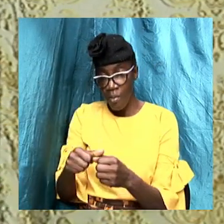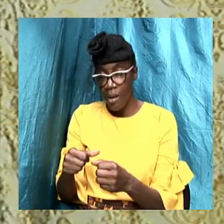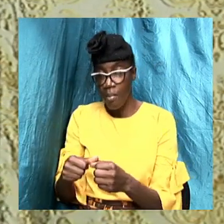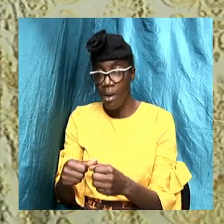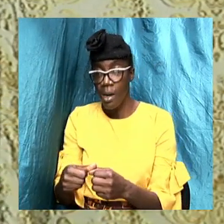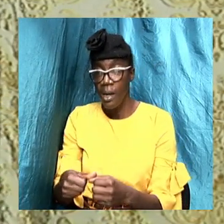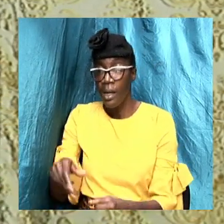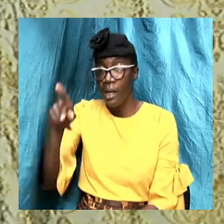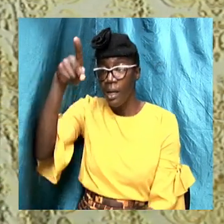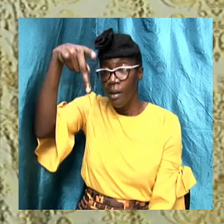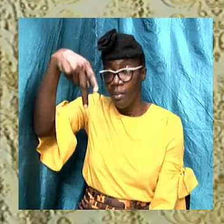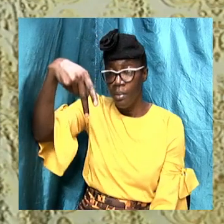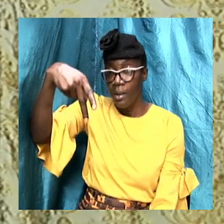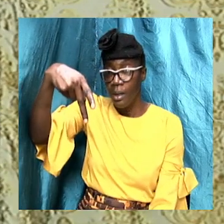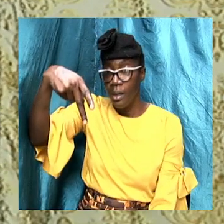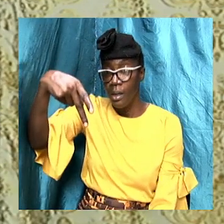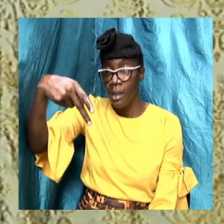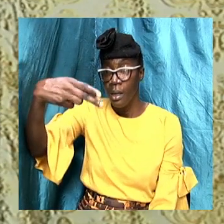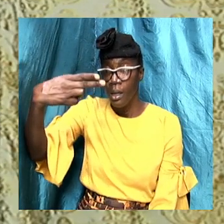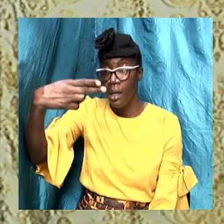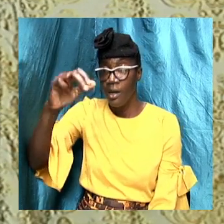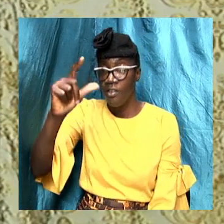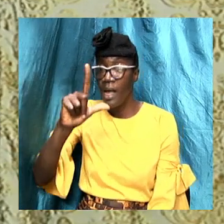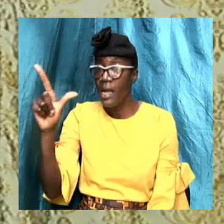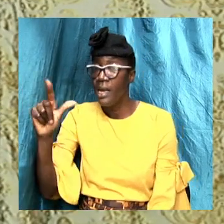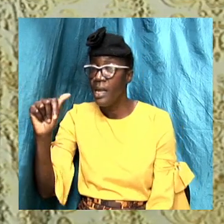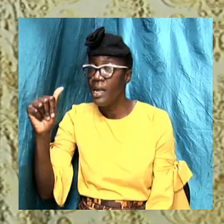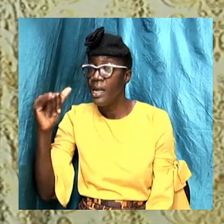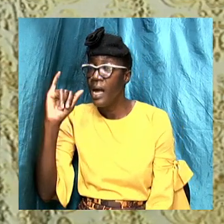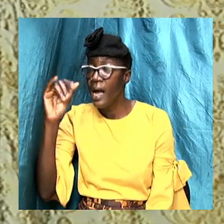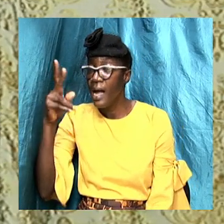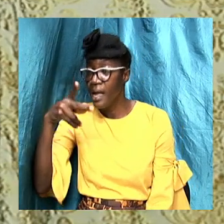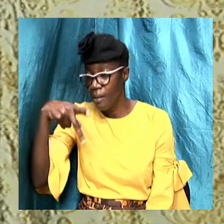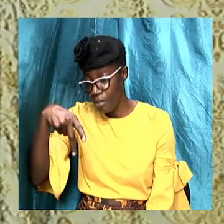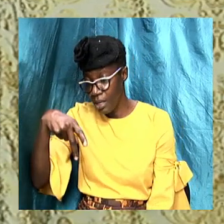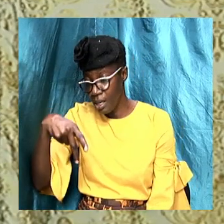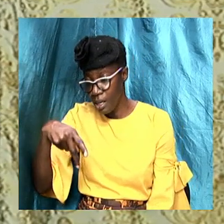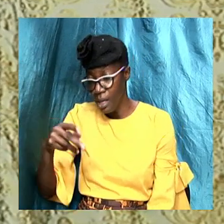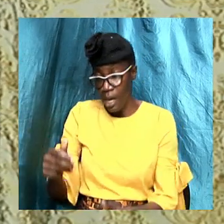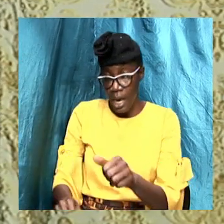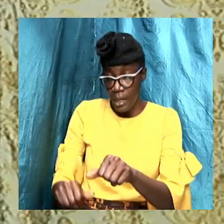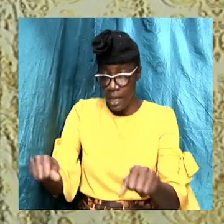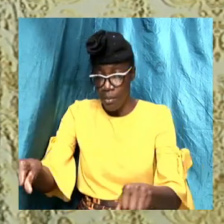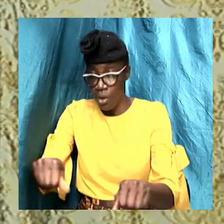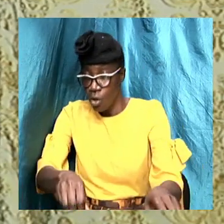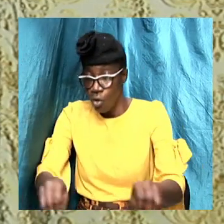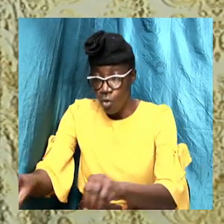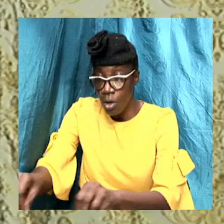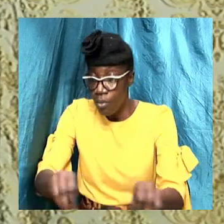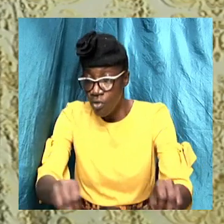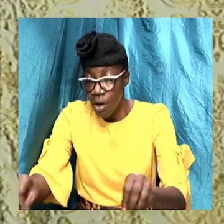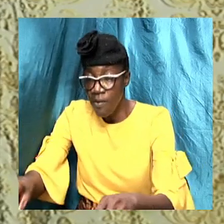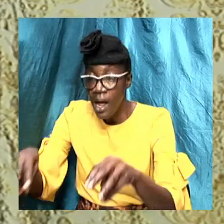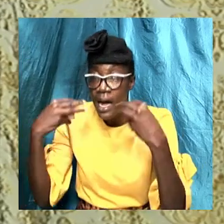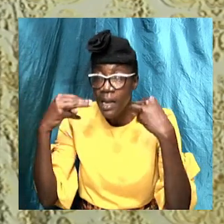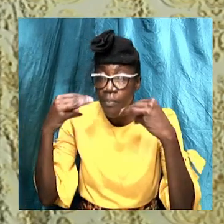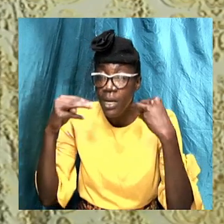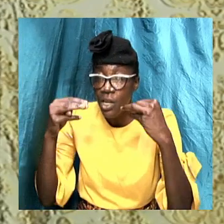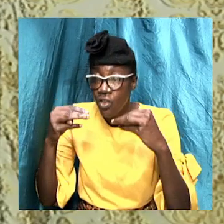eunuch as they traveled the road and he ministered to the eunuch